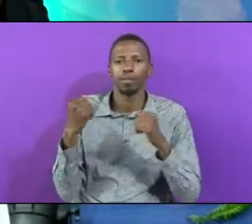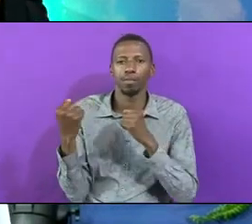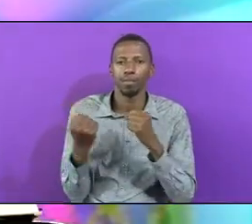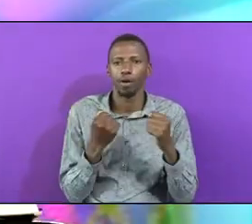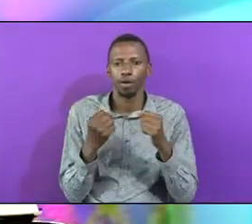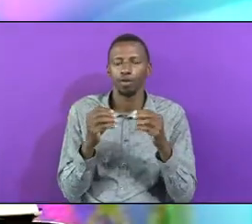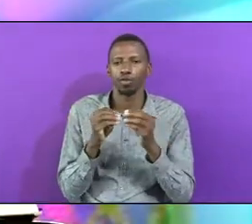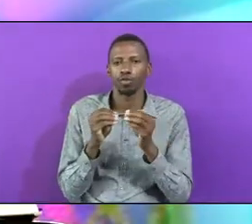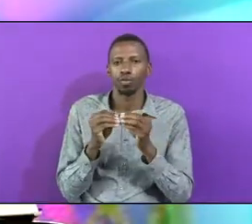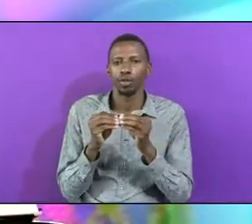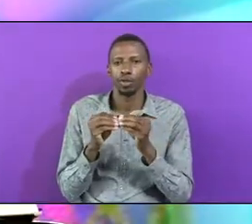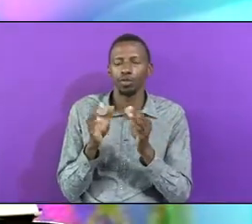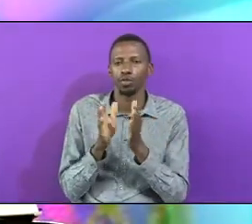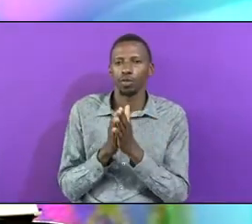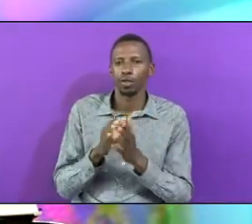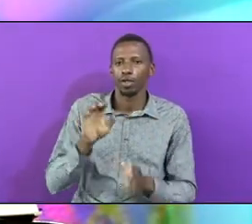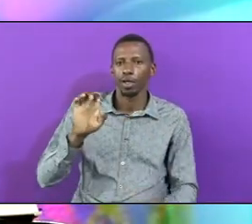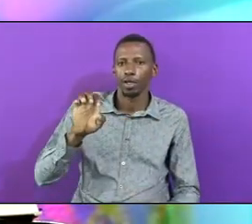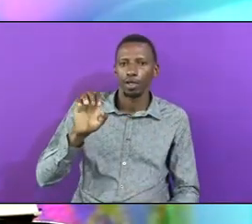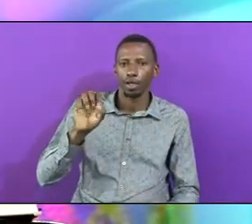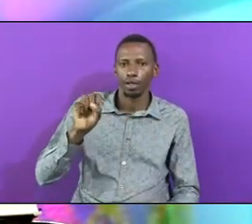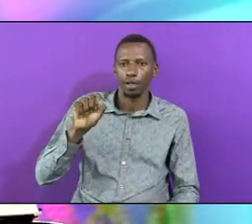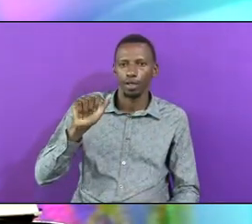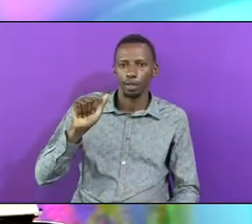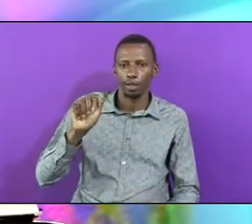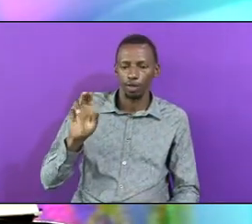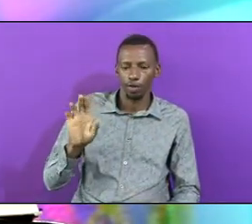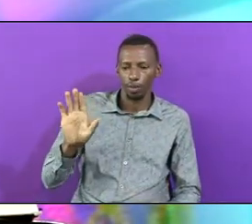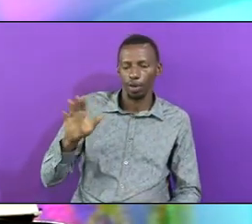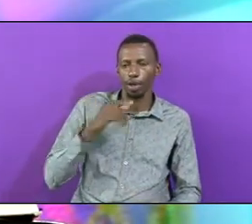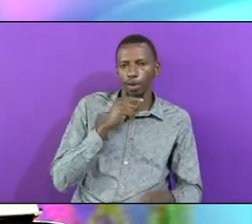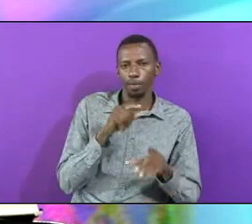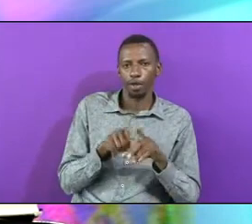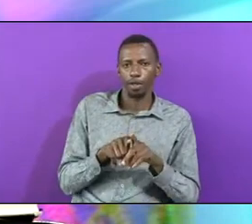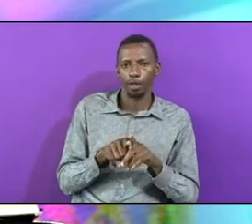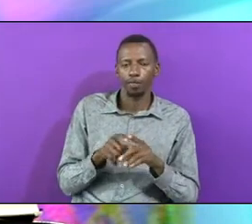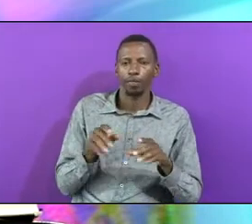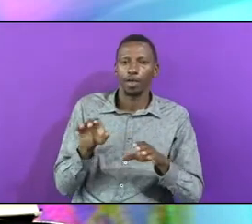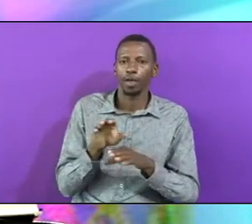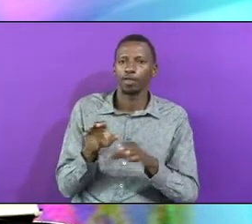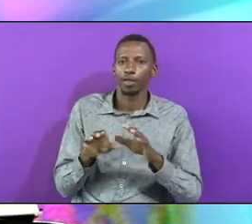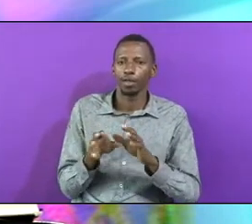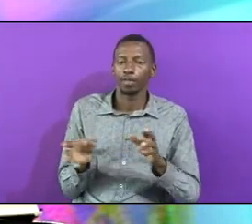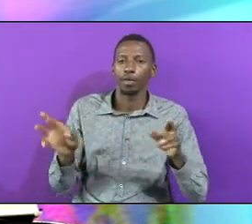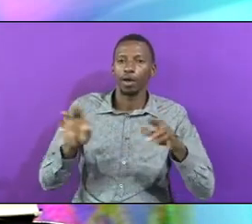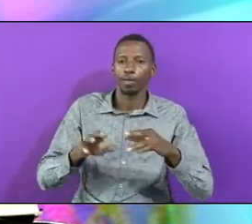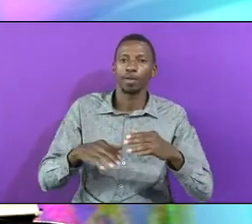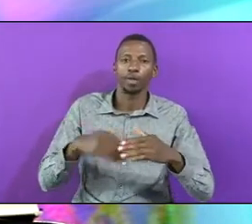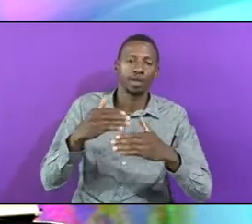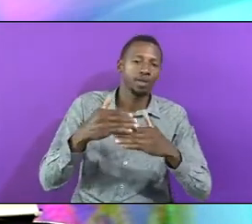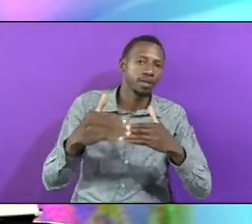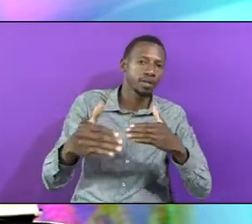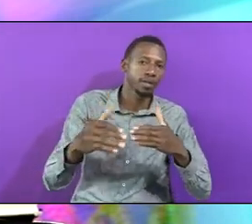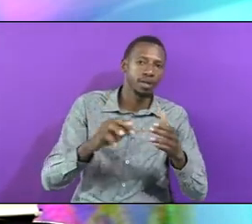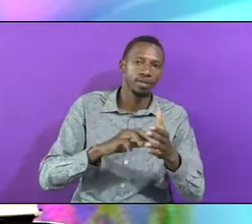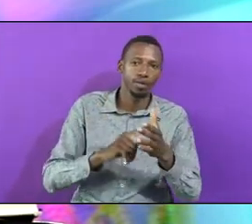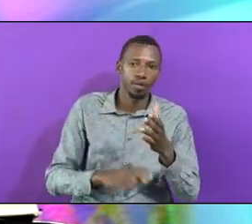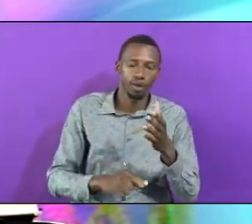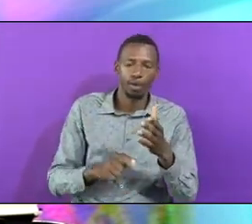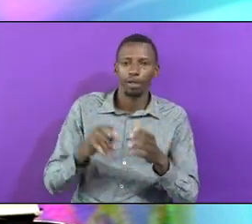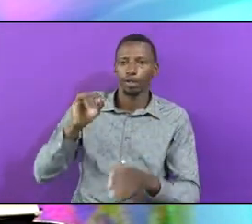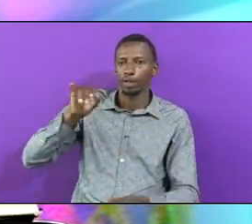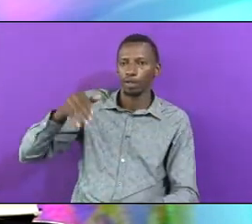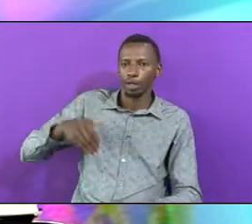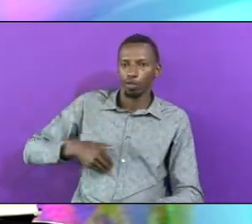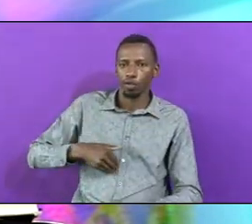Isha His Brother And Everything That Happens After That Happens As A Result That Jacobo Wrestled With